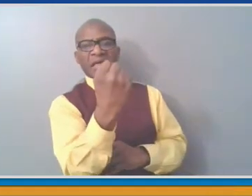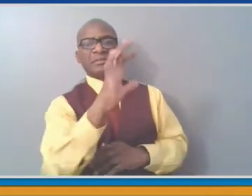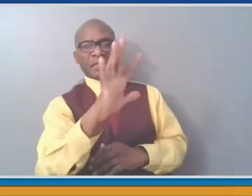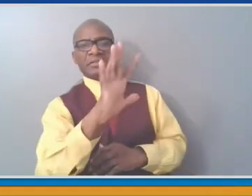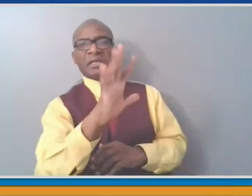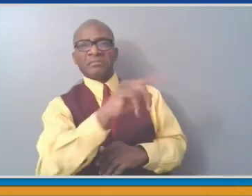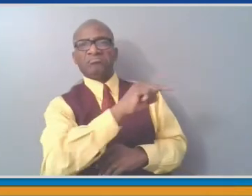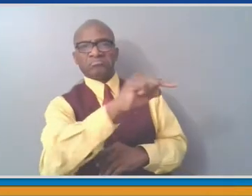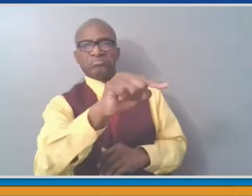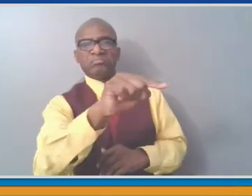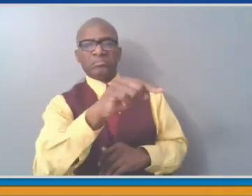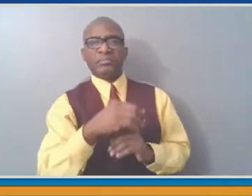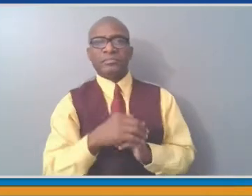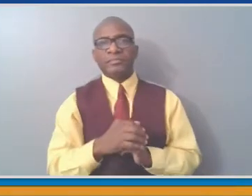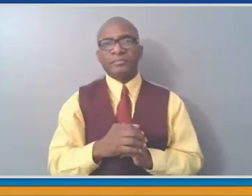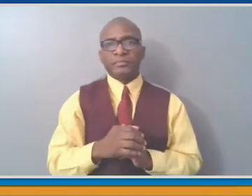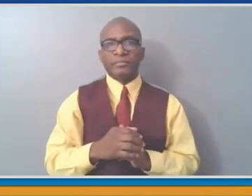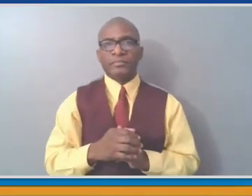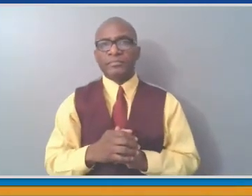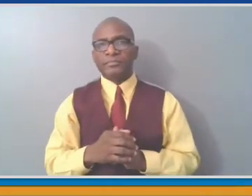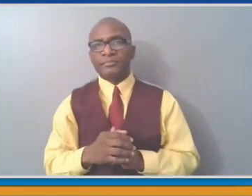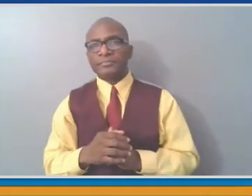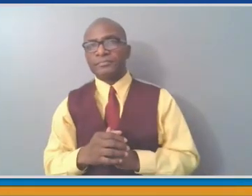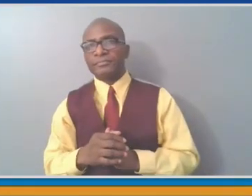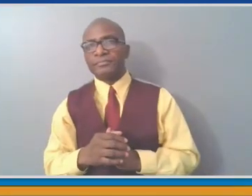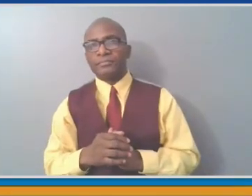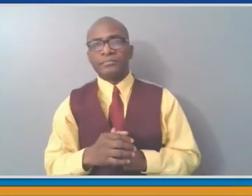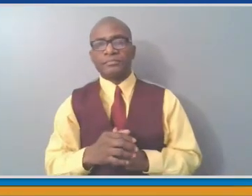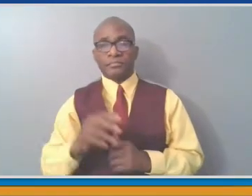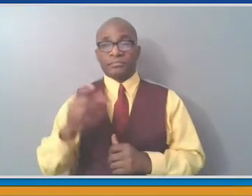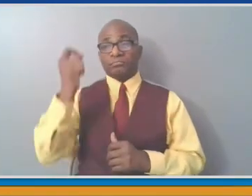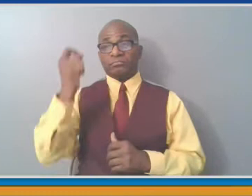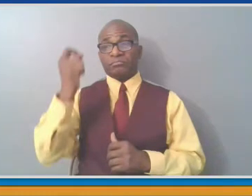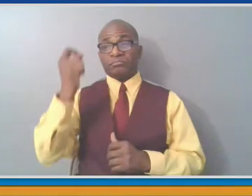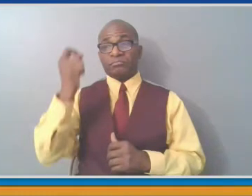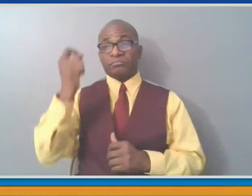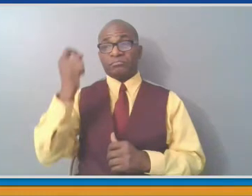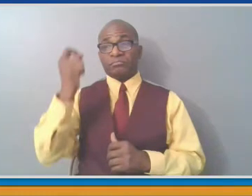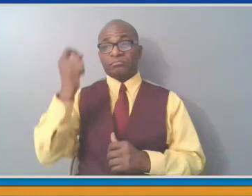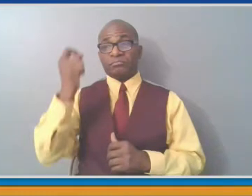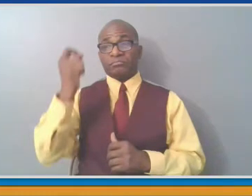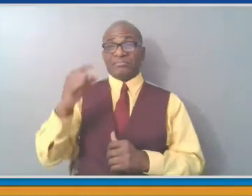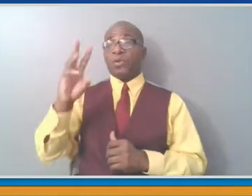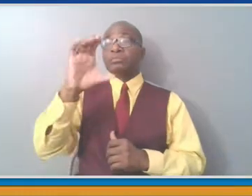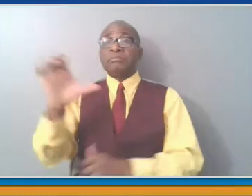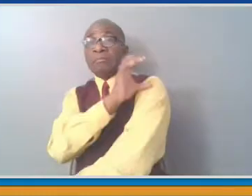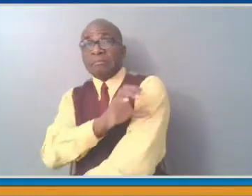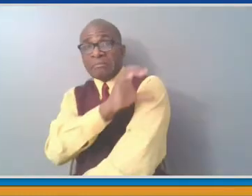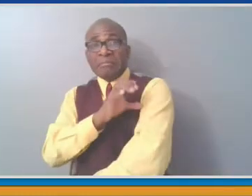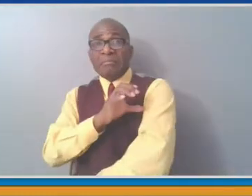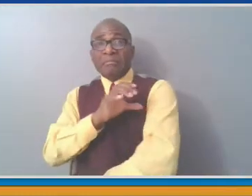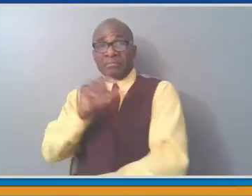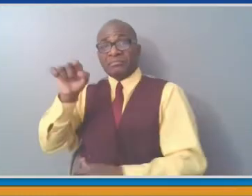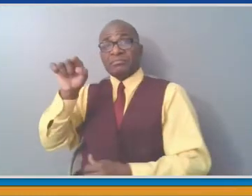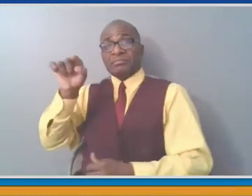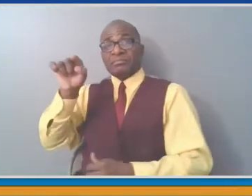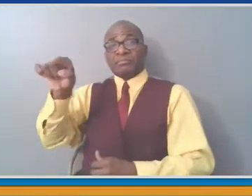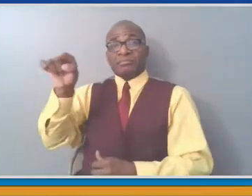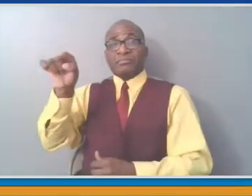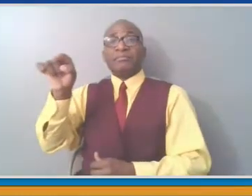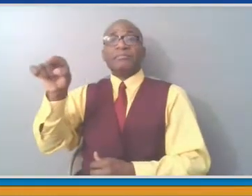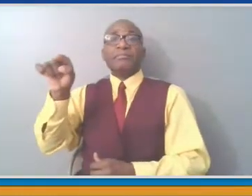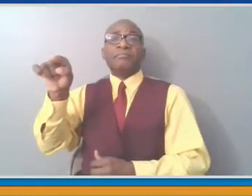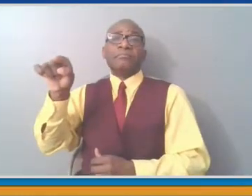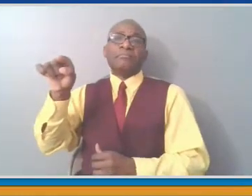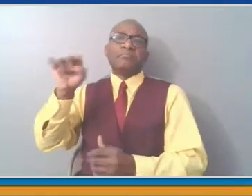County operates two clinics, our regular White Plains Clinic here in downtown White Plains on Court Street, and then one that we set up